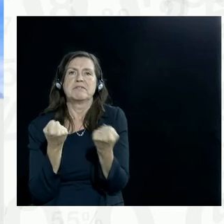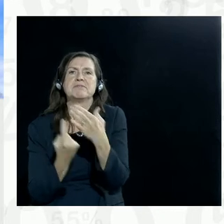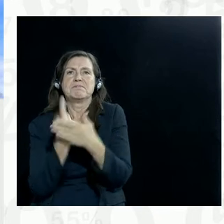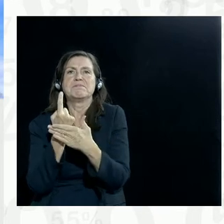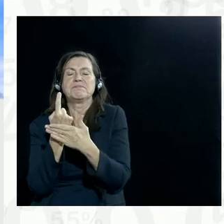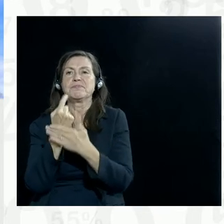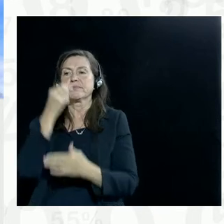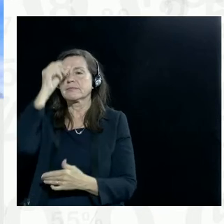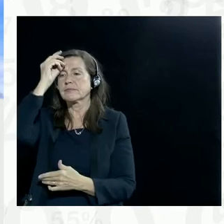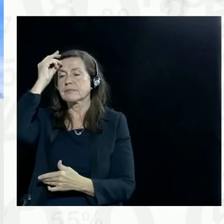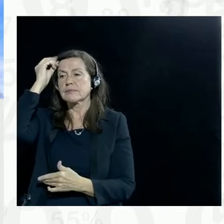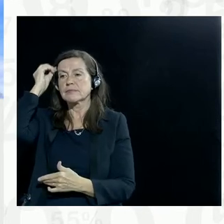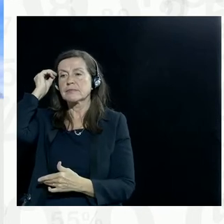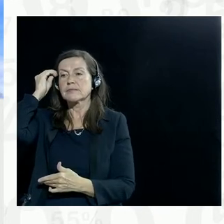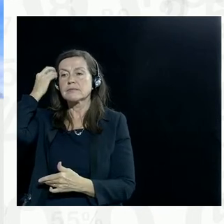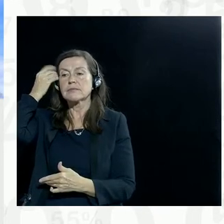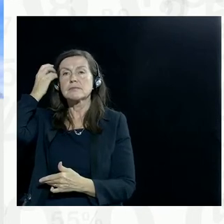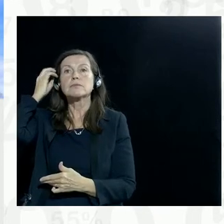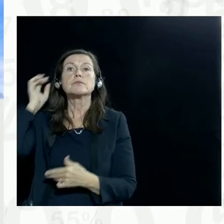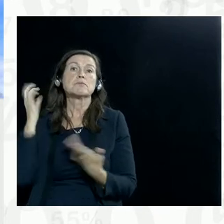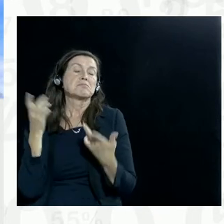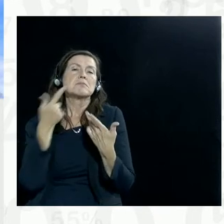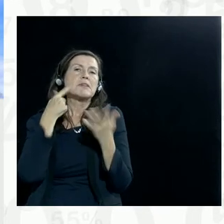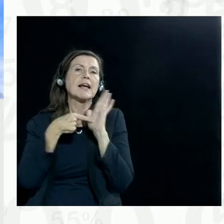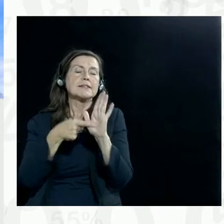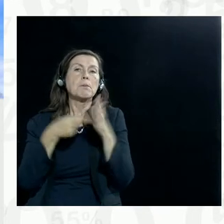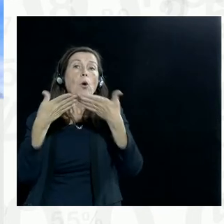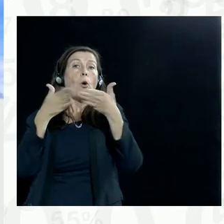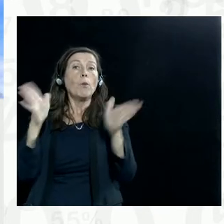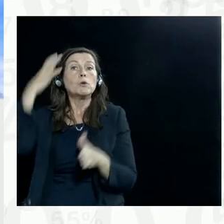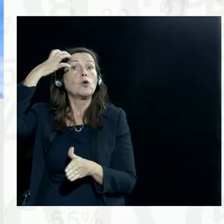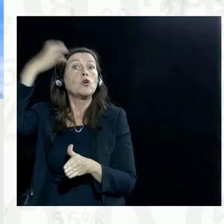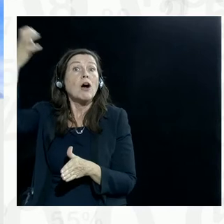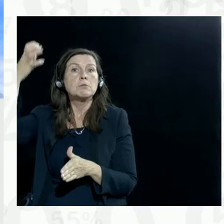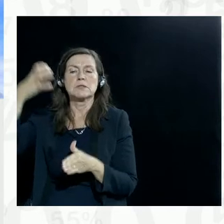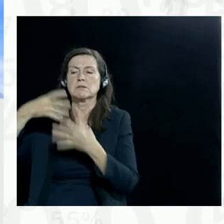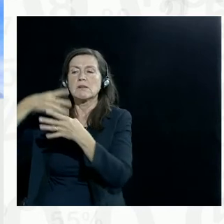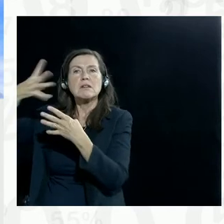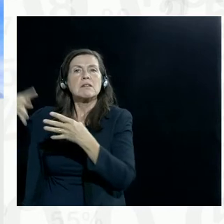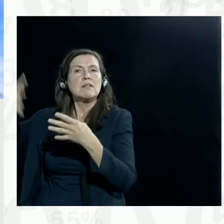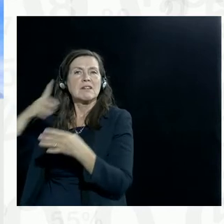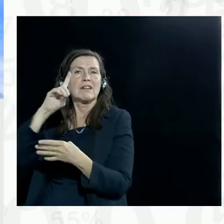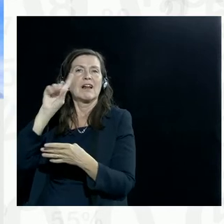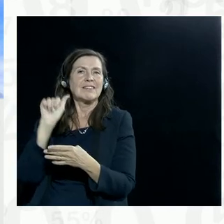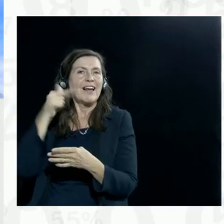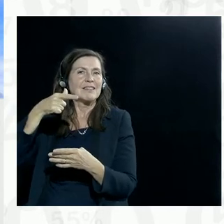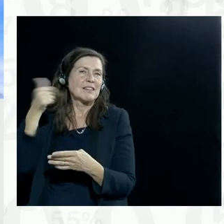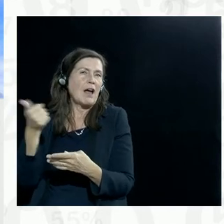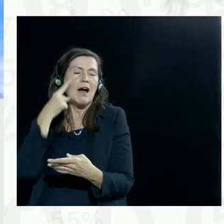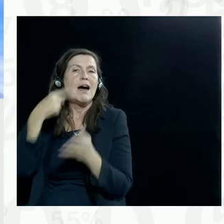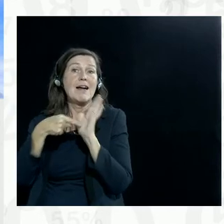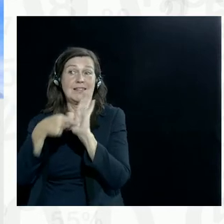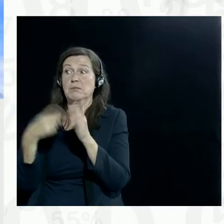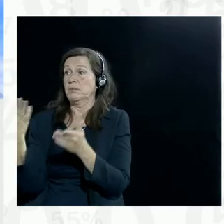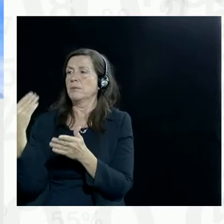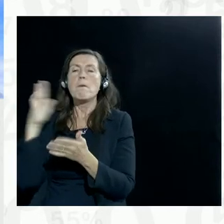with, let's say, open government data. And so I would like to refer the audience to a book that